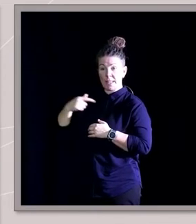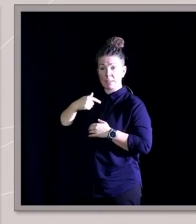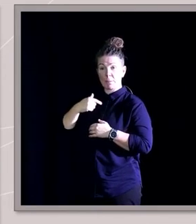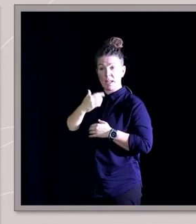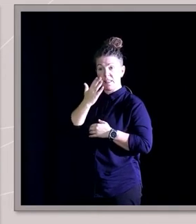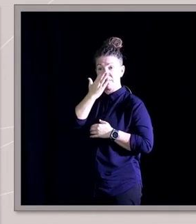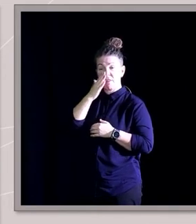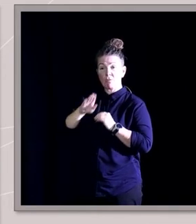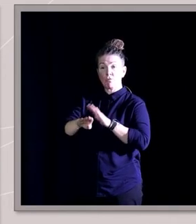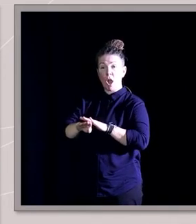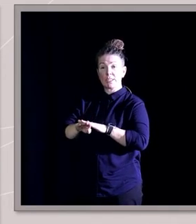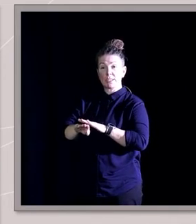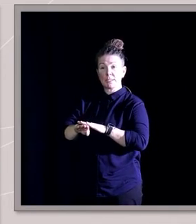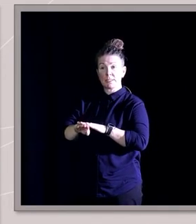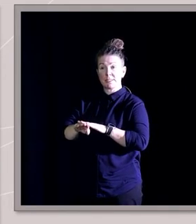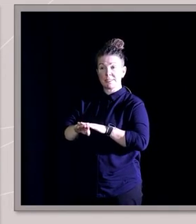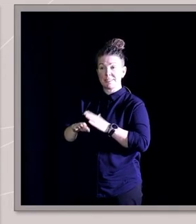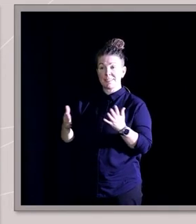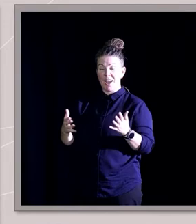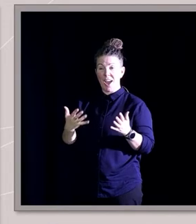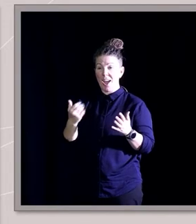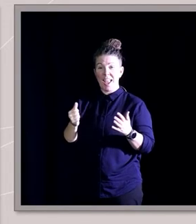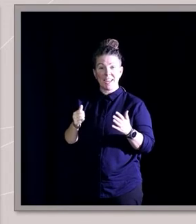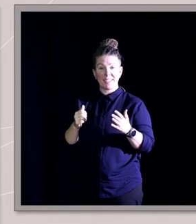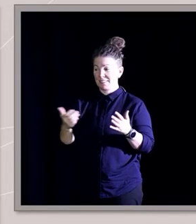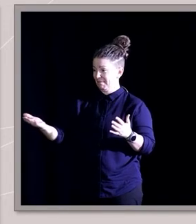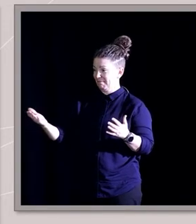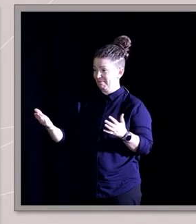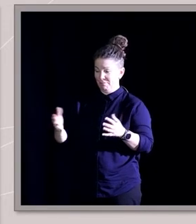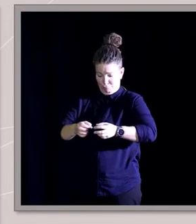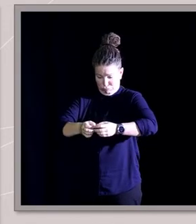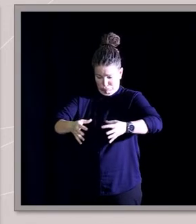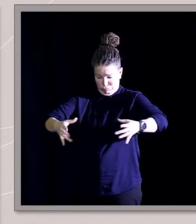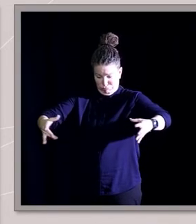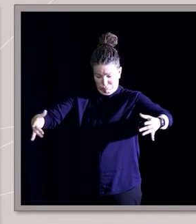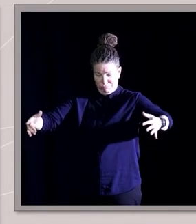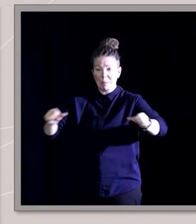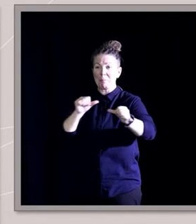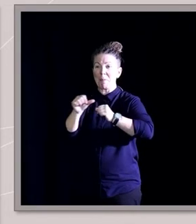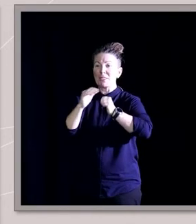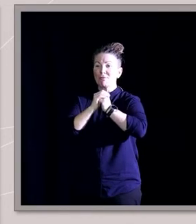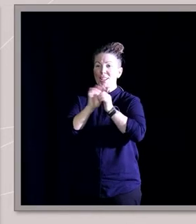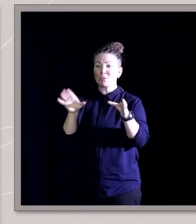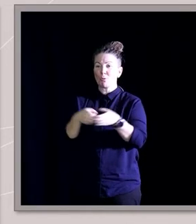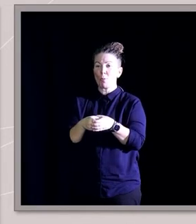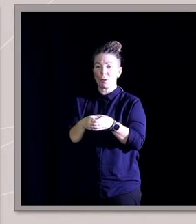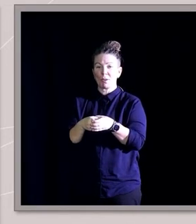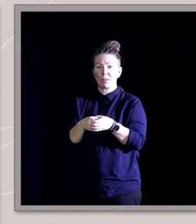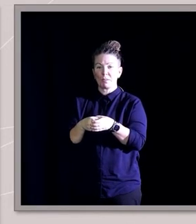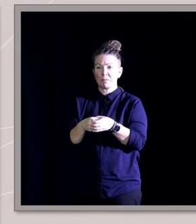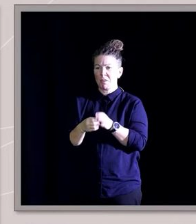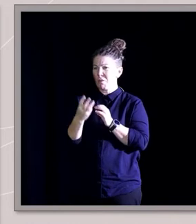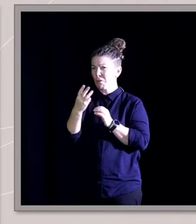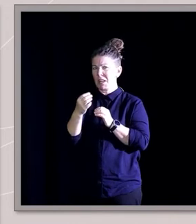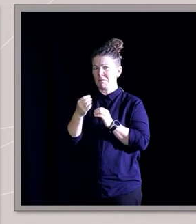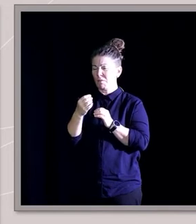right, I had a whole little universe of ready-made best friends. We spent three or four days a week